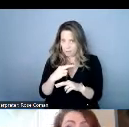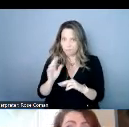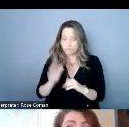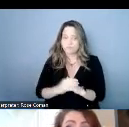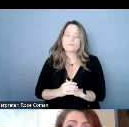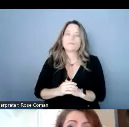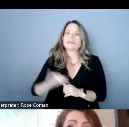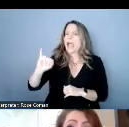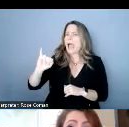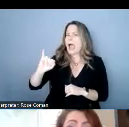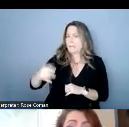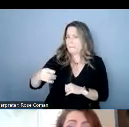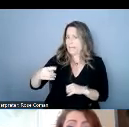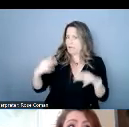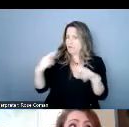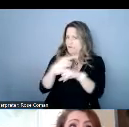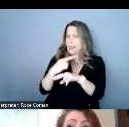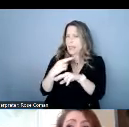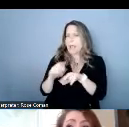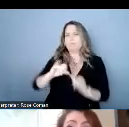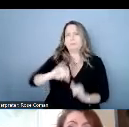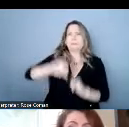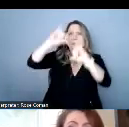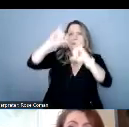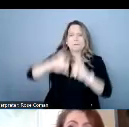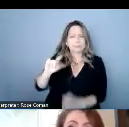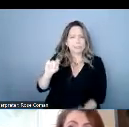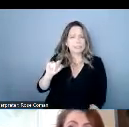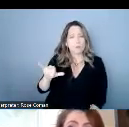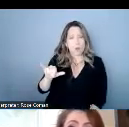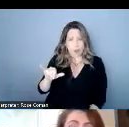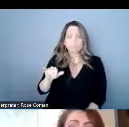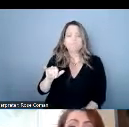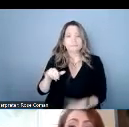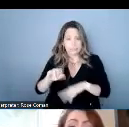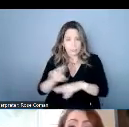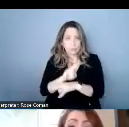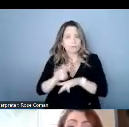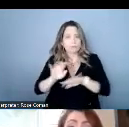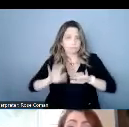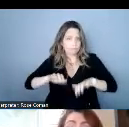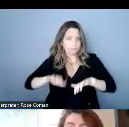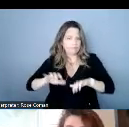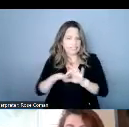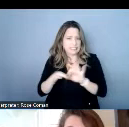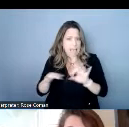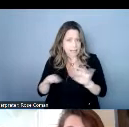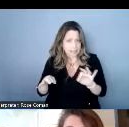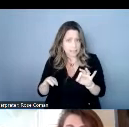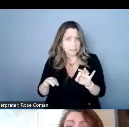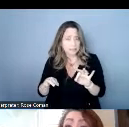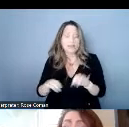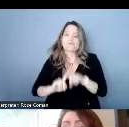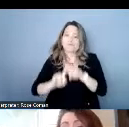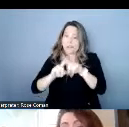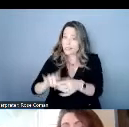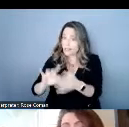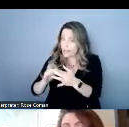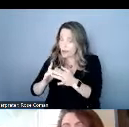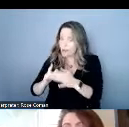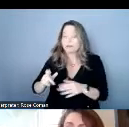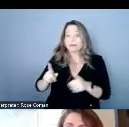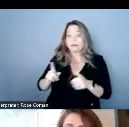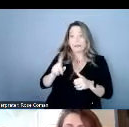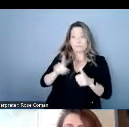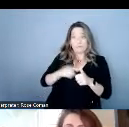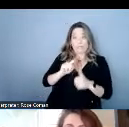similar to tty it's a text-based form of communication that relies on the internet instead of phone